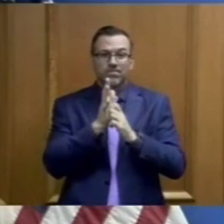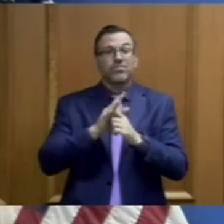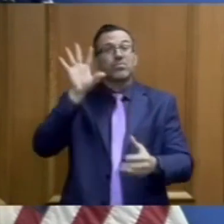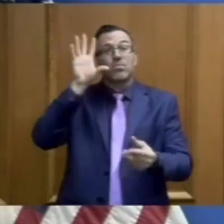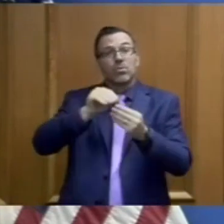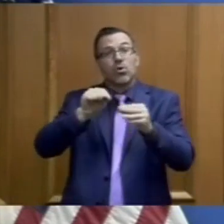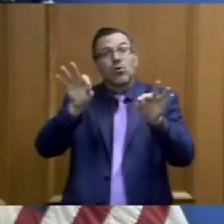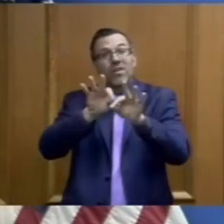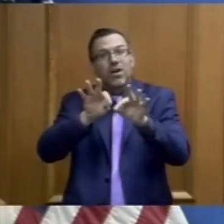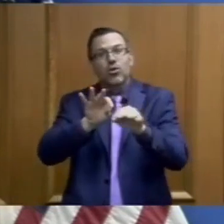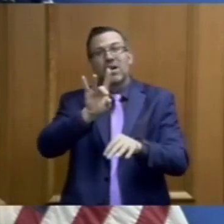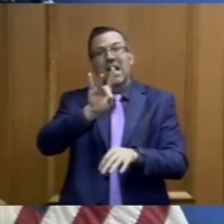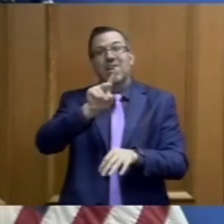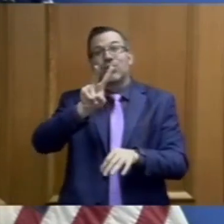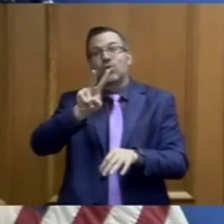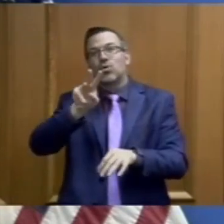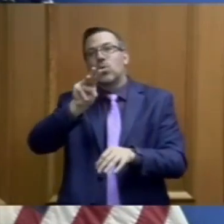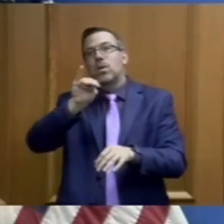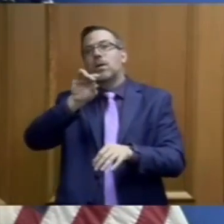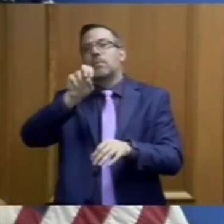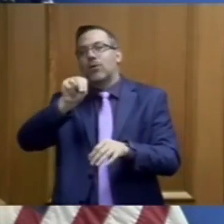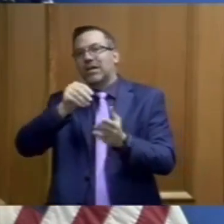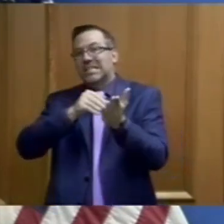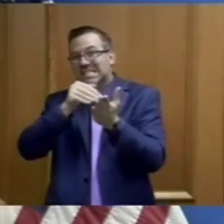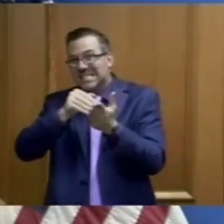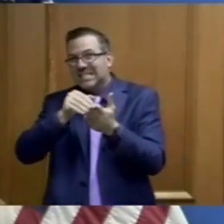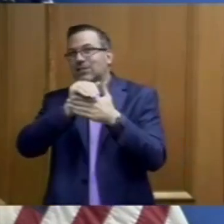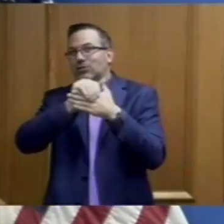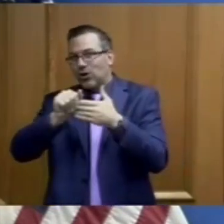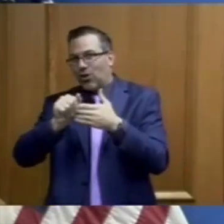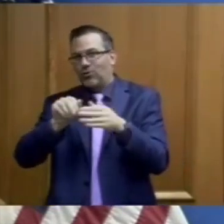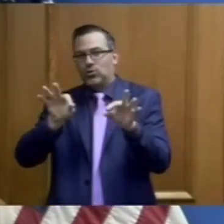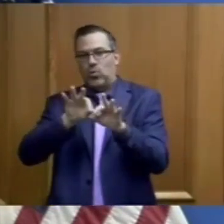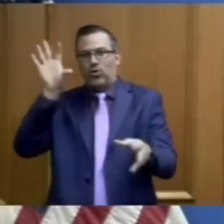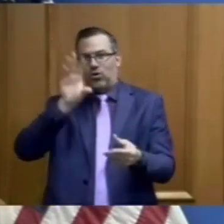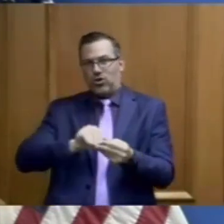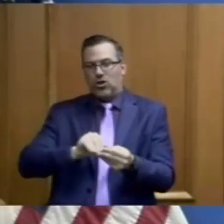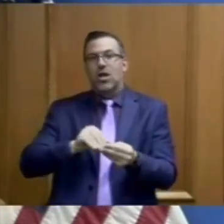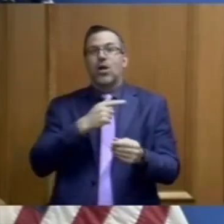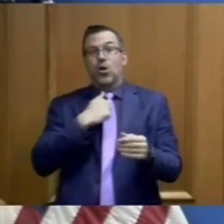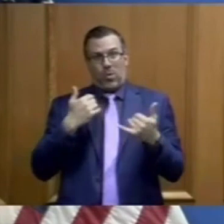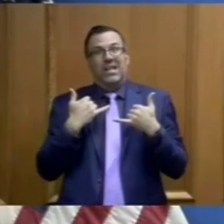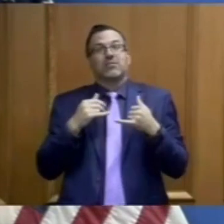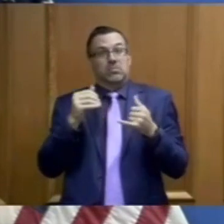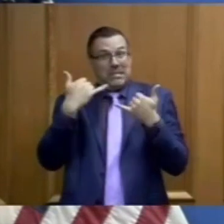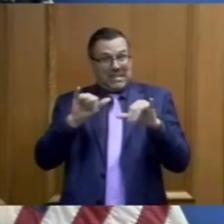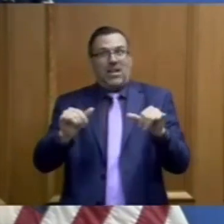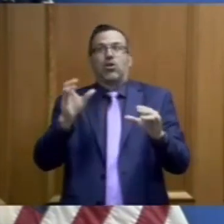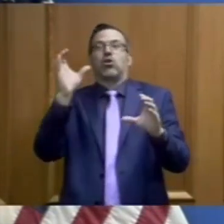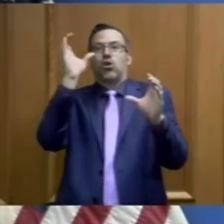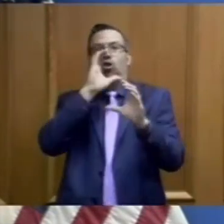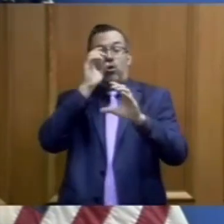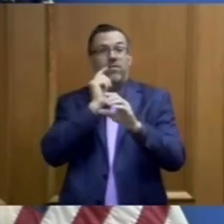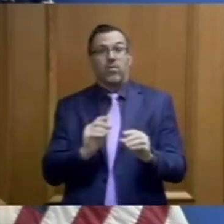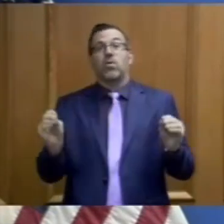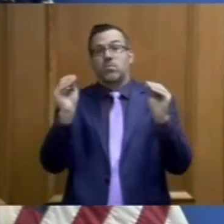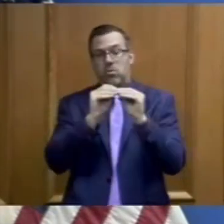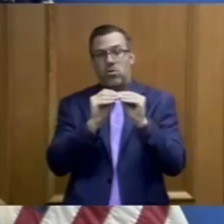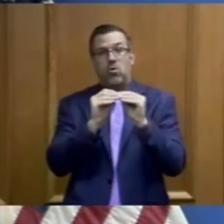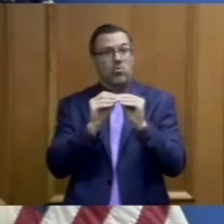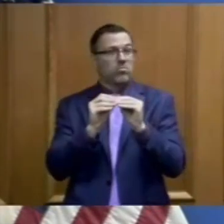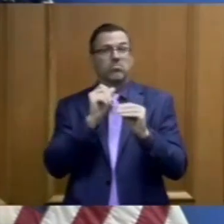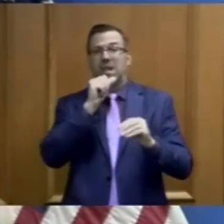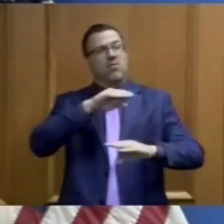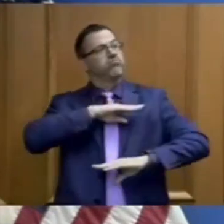and we continue to aggressively procure this life-saving equipment for our frontline